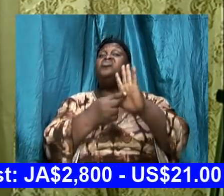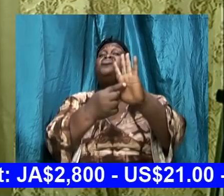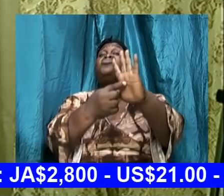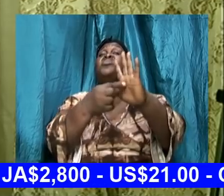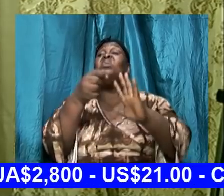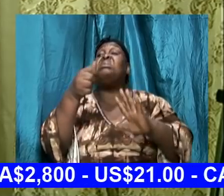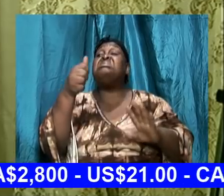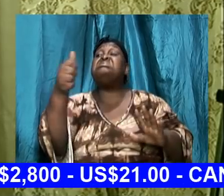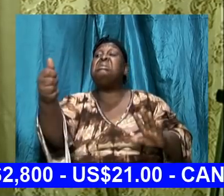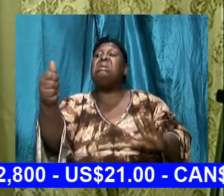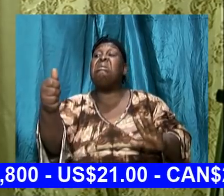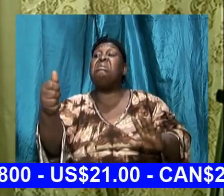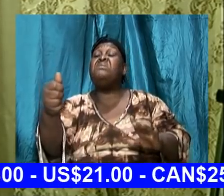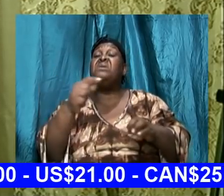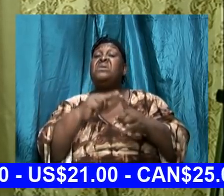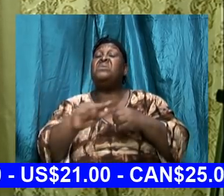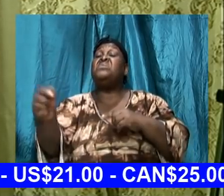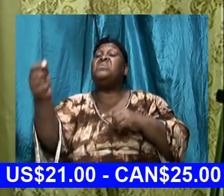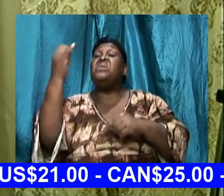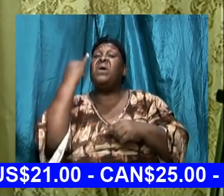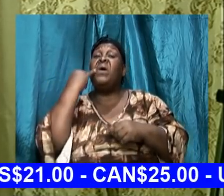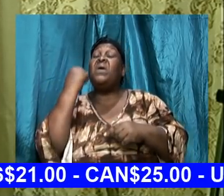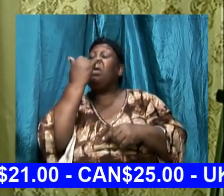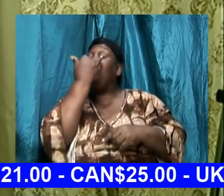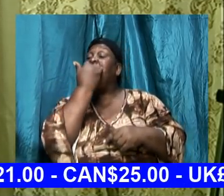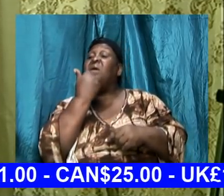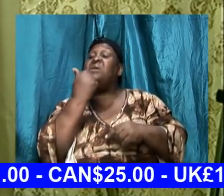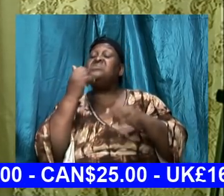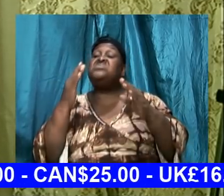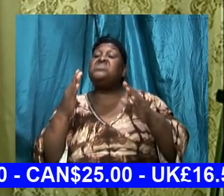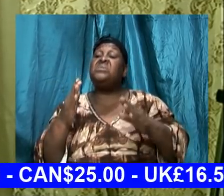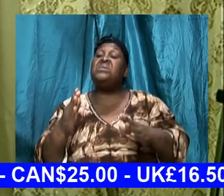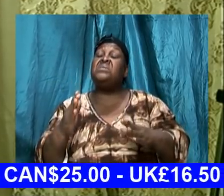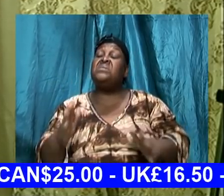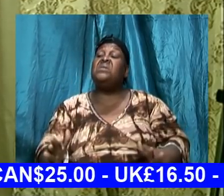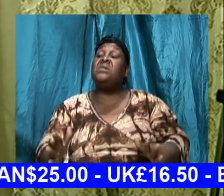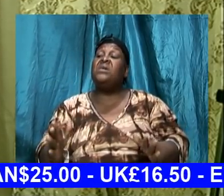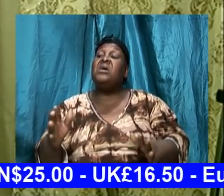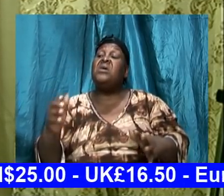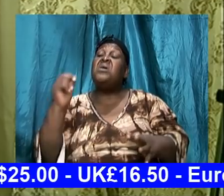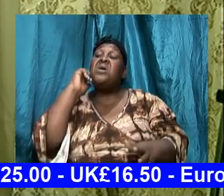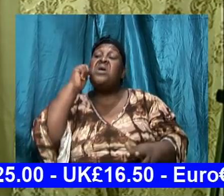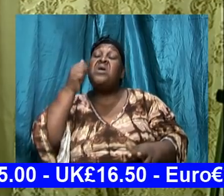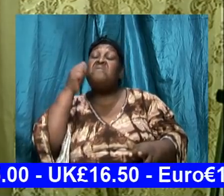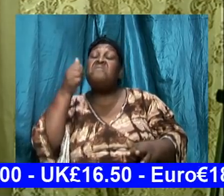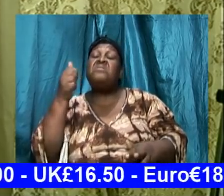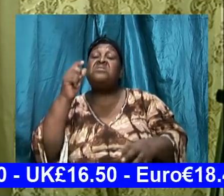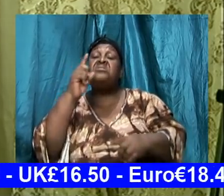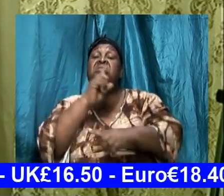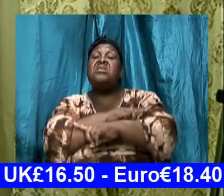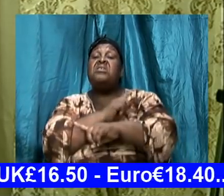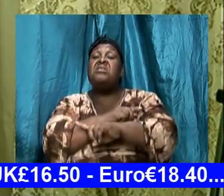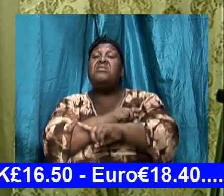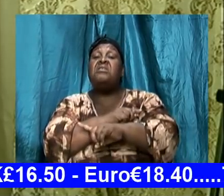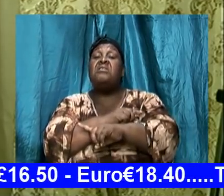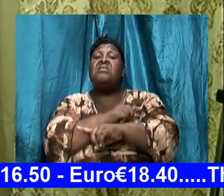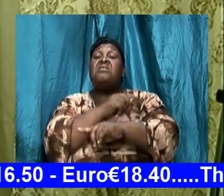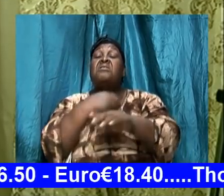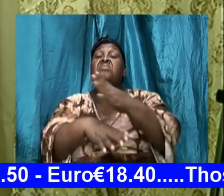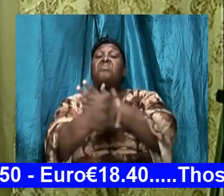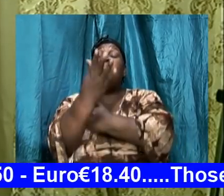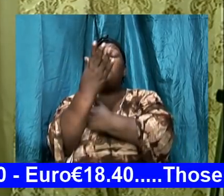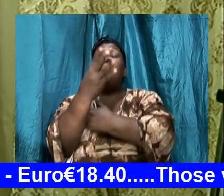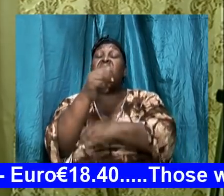to Israel every day for 40 days morning and